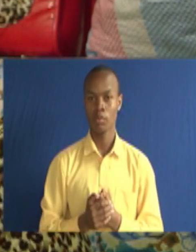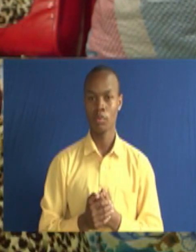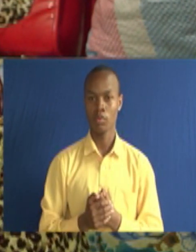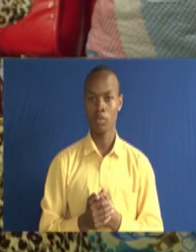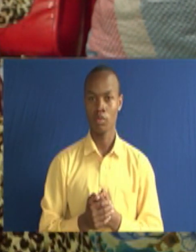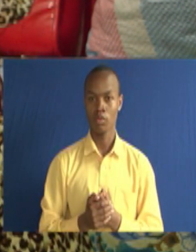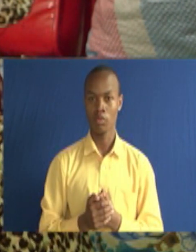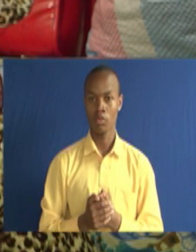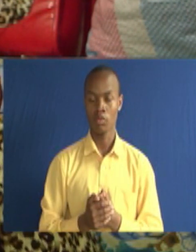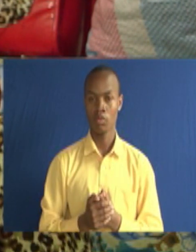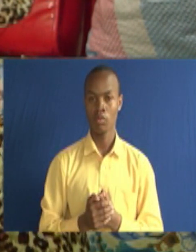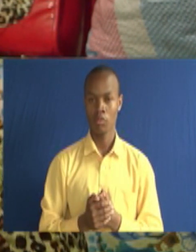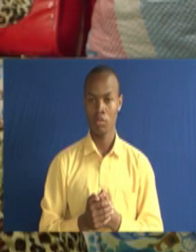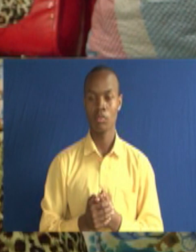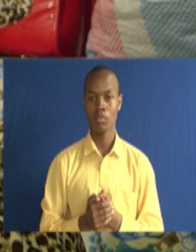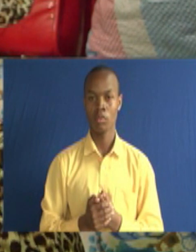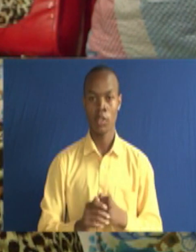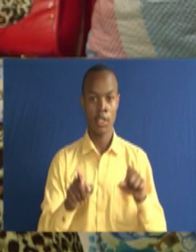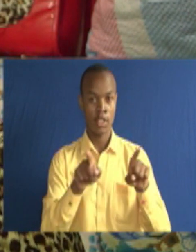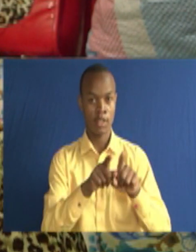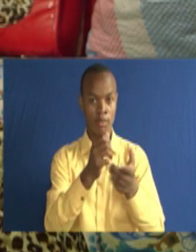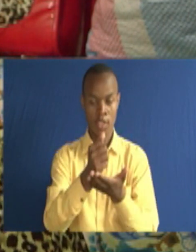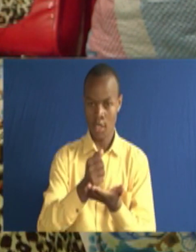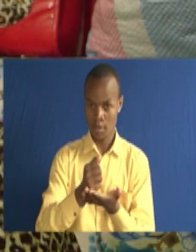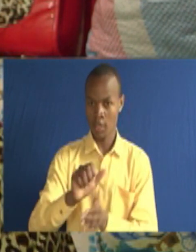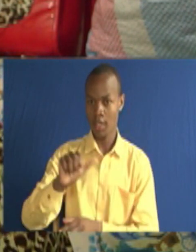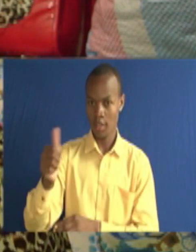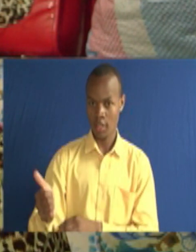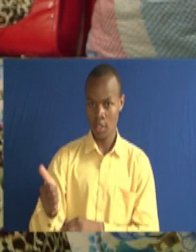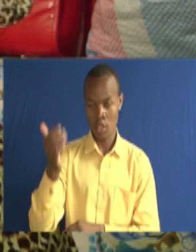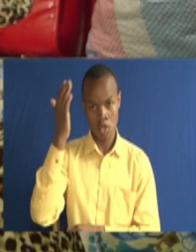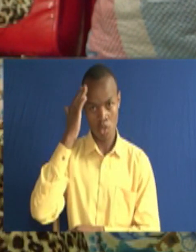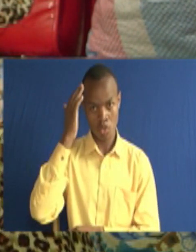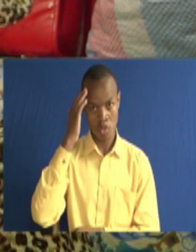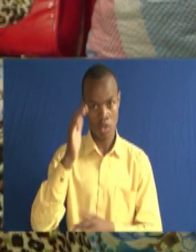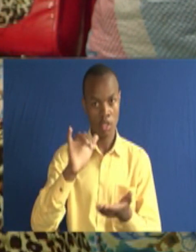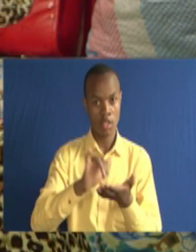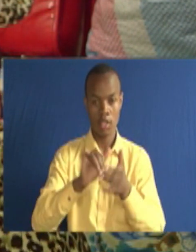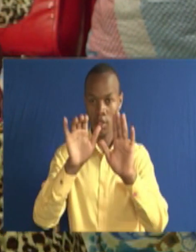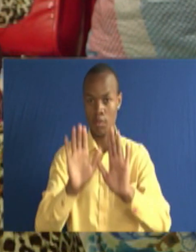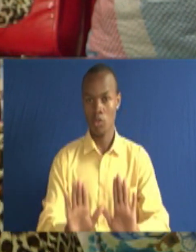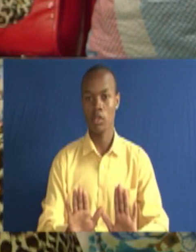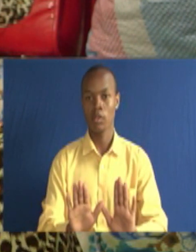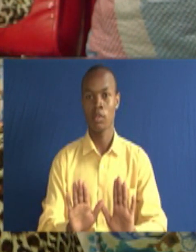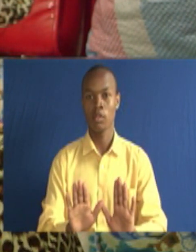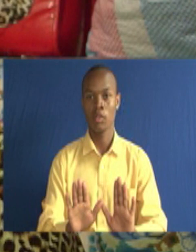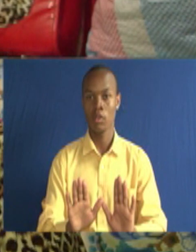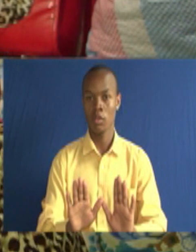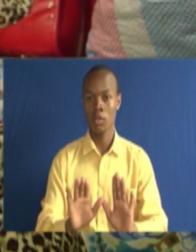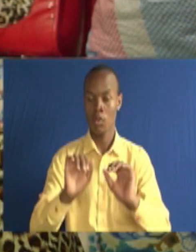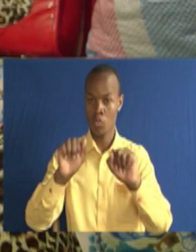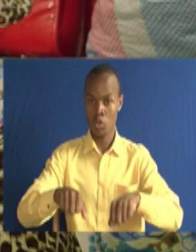also to help the others to know that it is important for them to